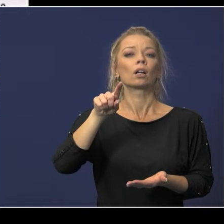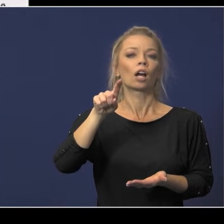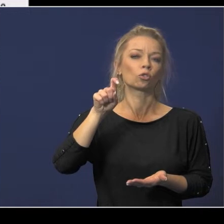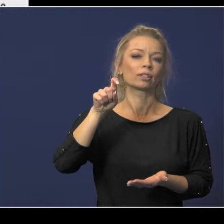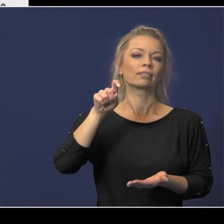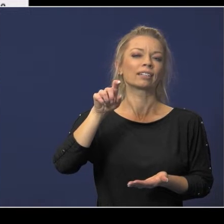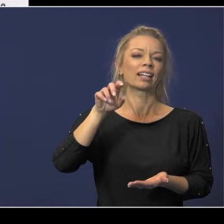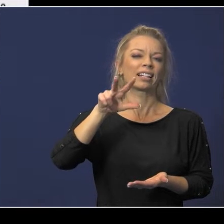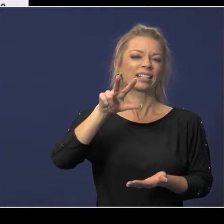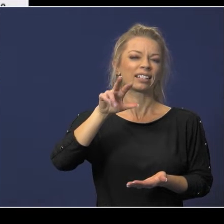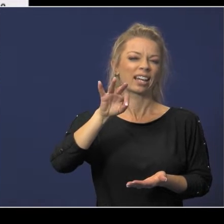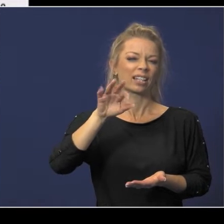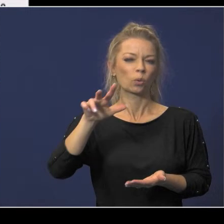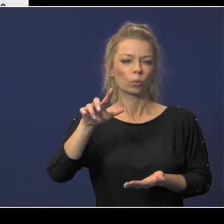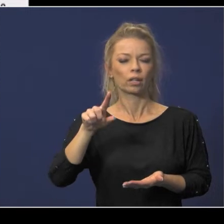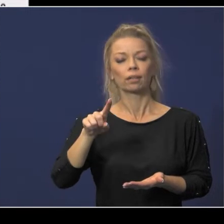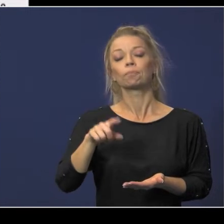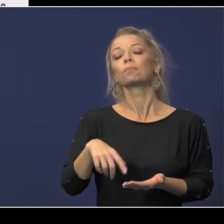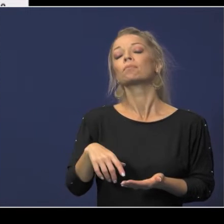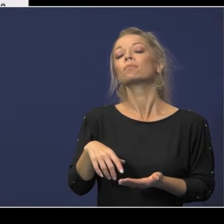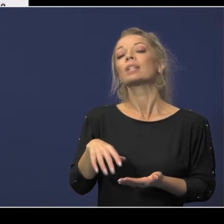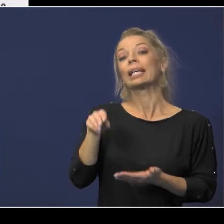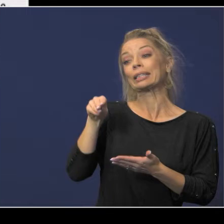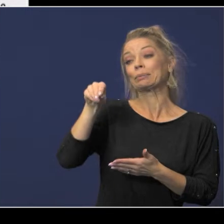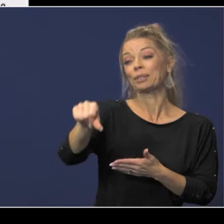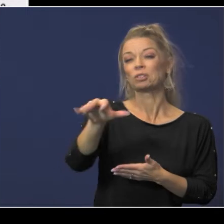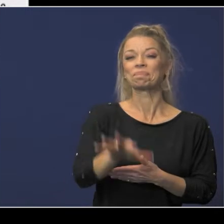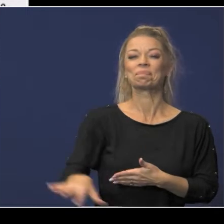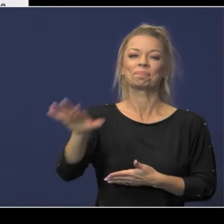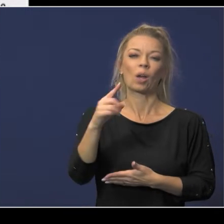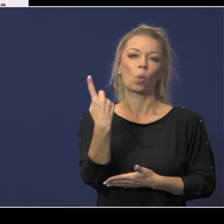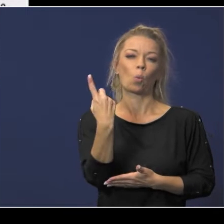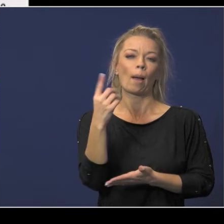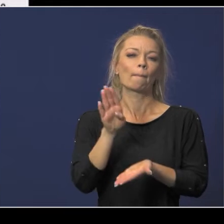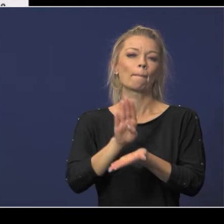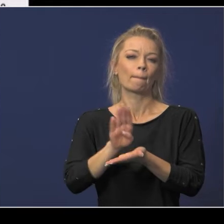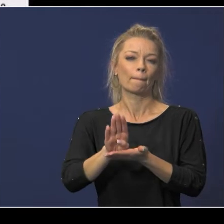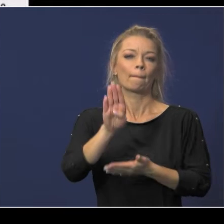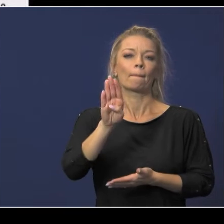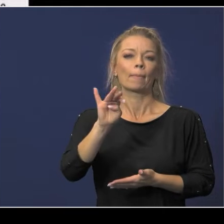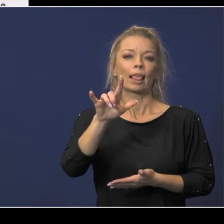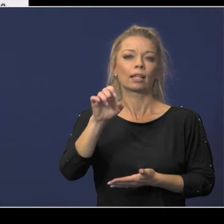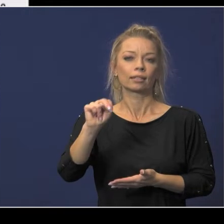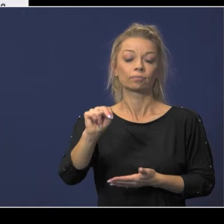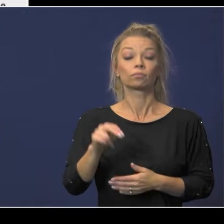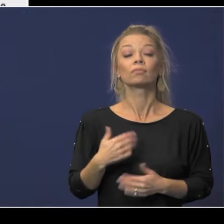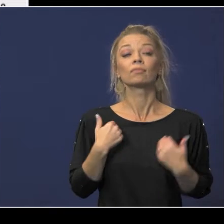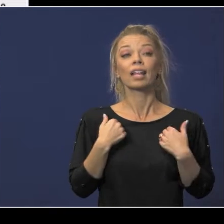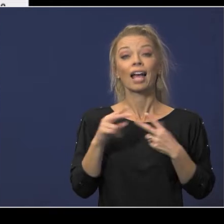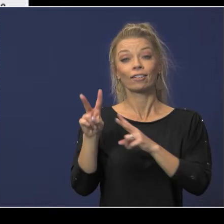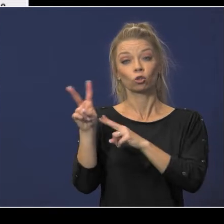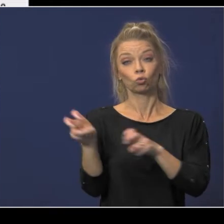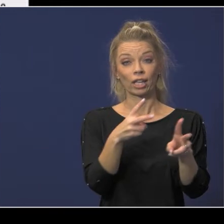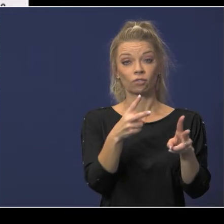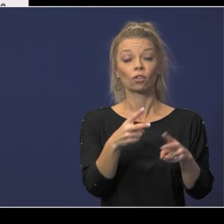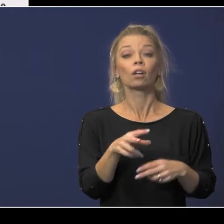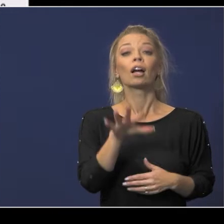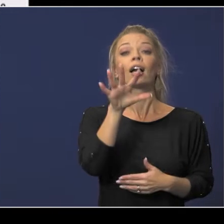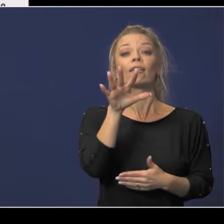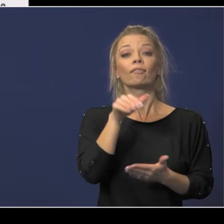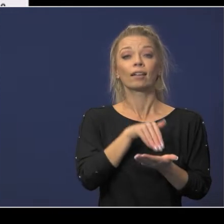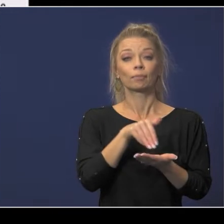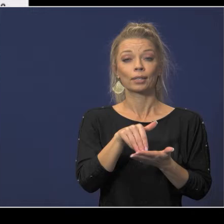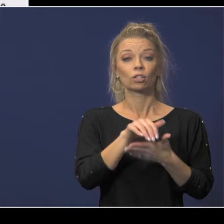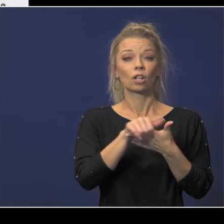of approximately 1 billion there is also you will see a transfer of 5 million dollars it is accumulation of the